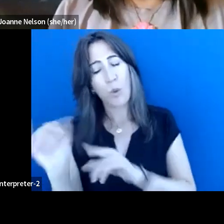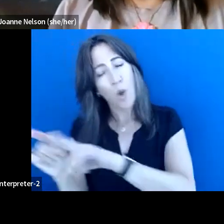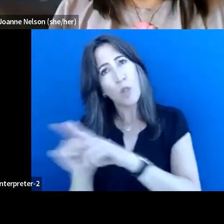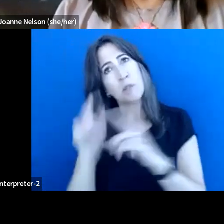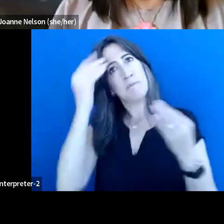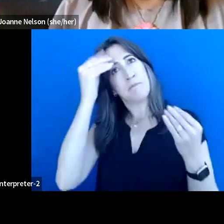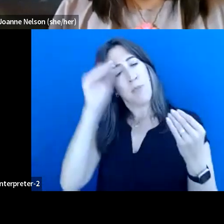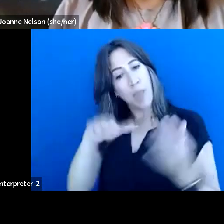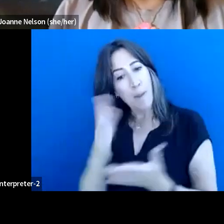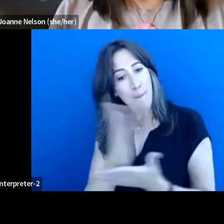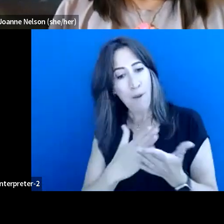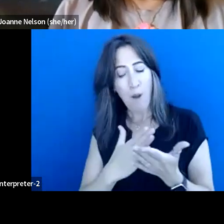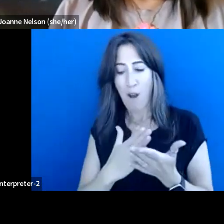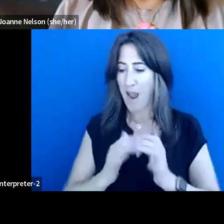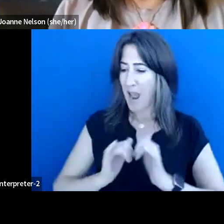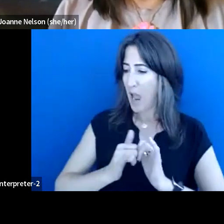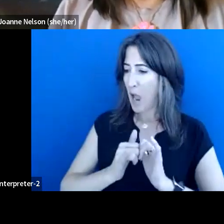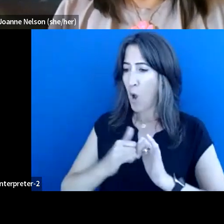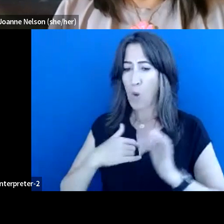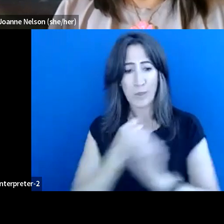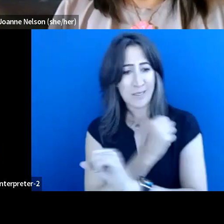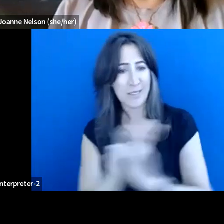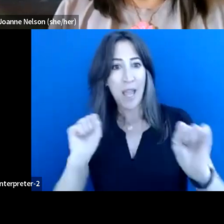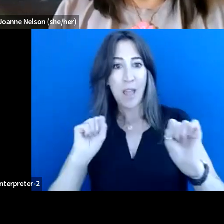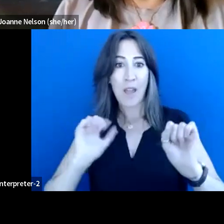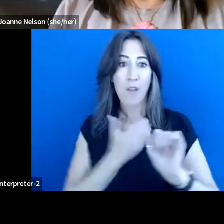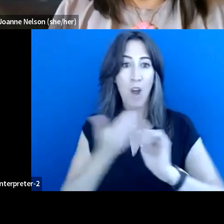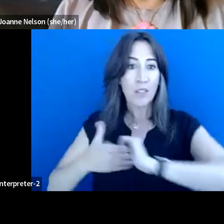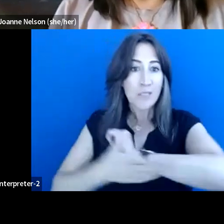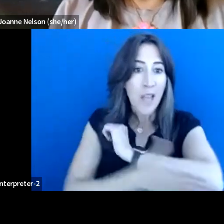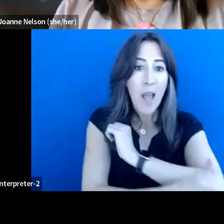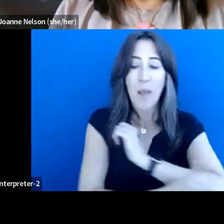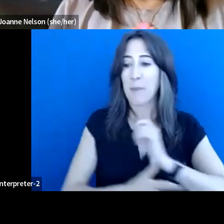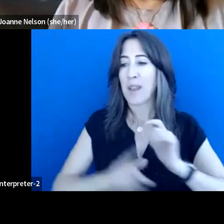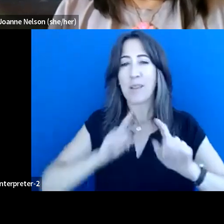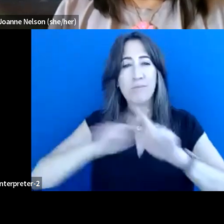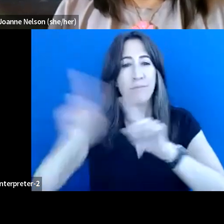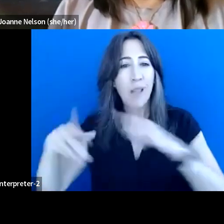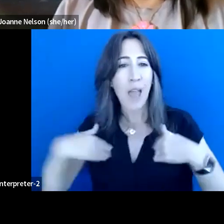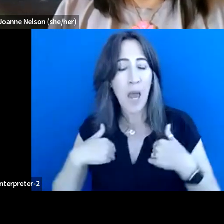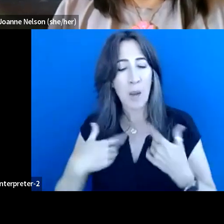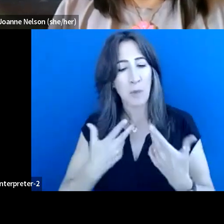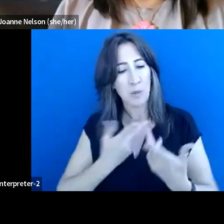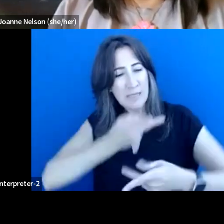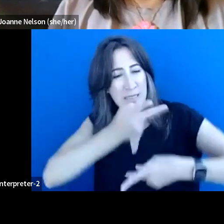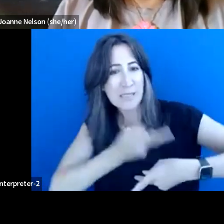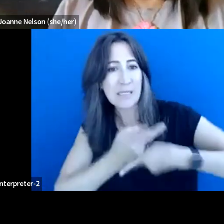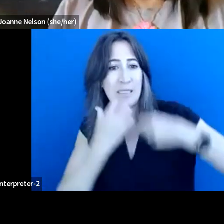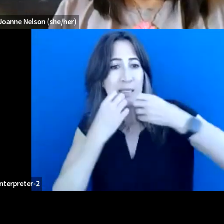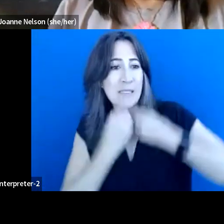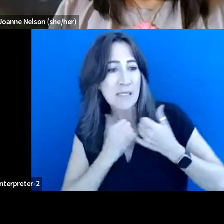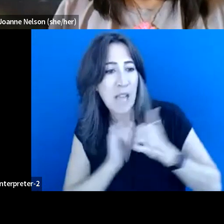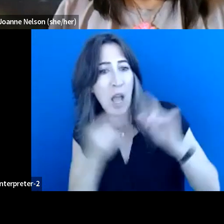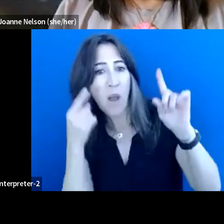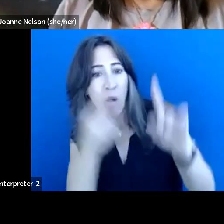component that we all think about is how are we going to save the salmon and all the species that come along with that for the next generation. So that was the premise